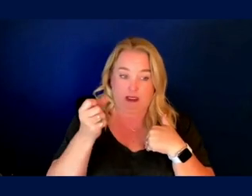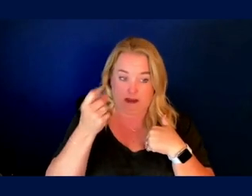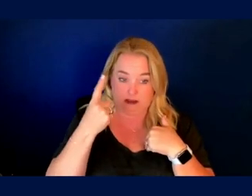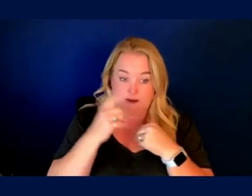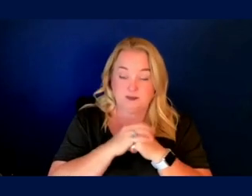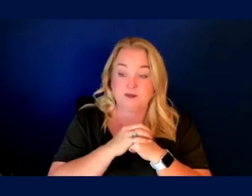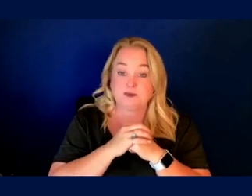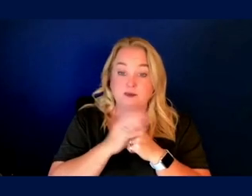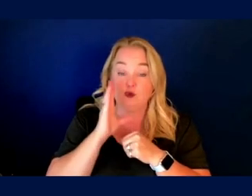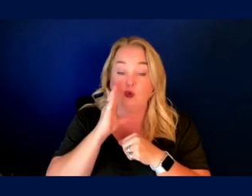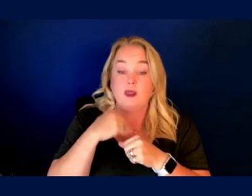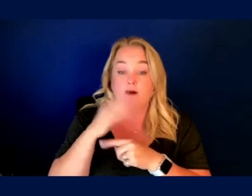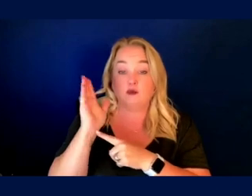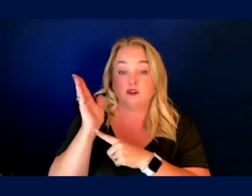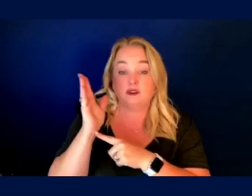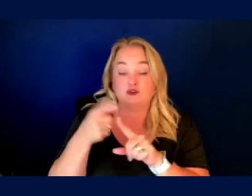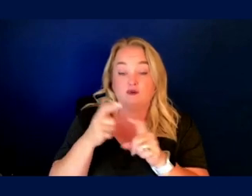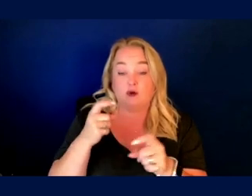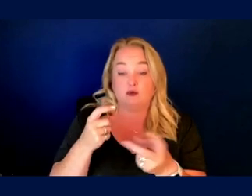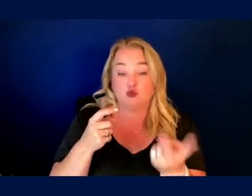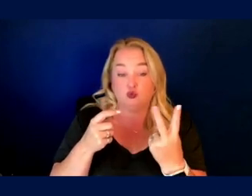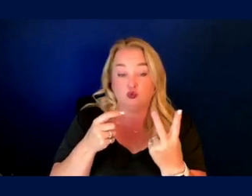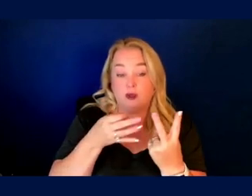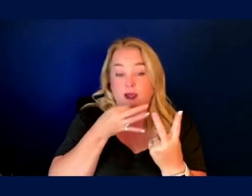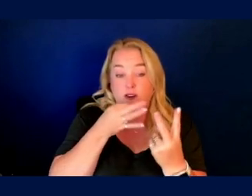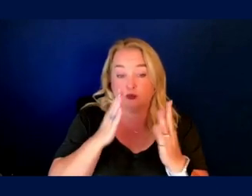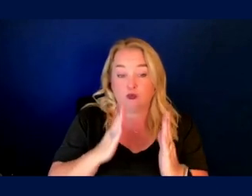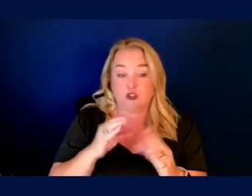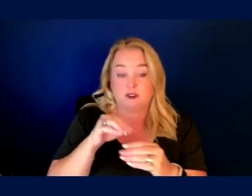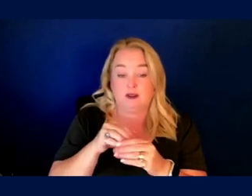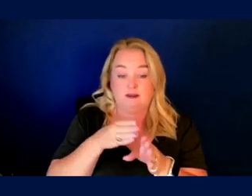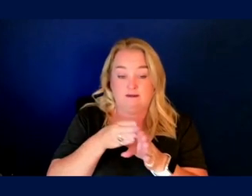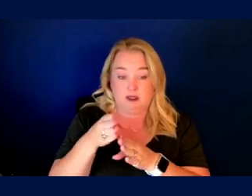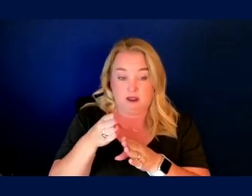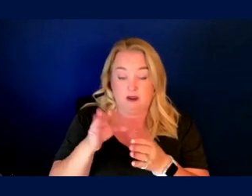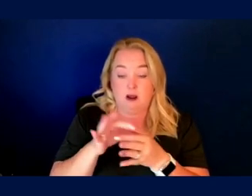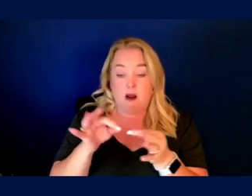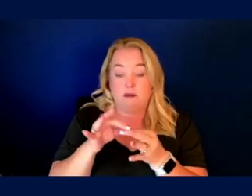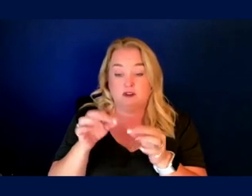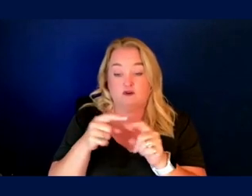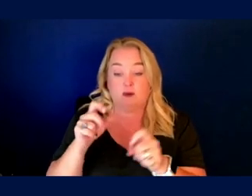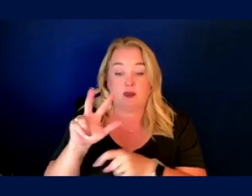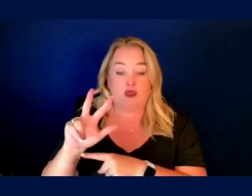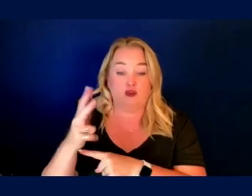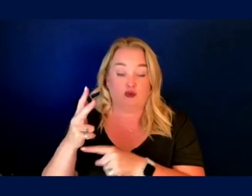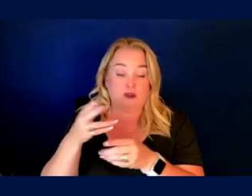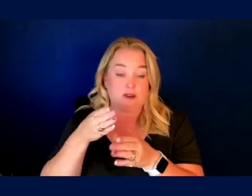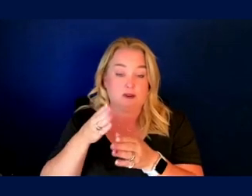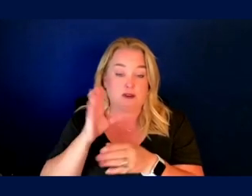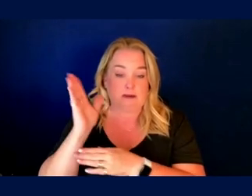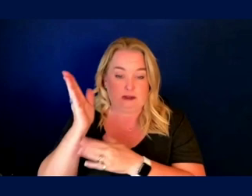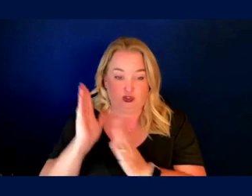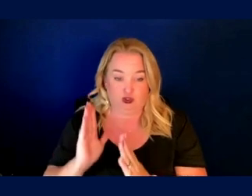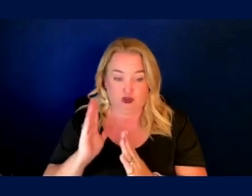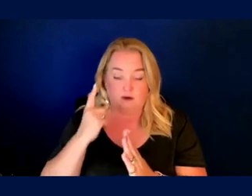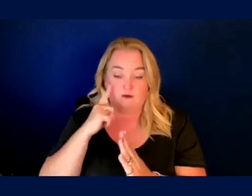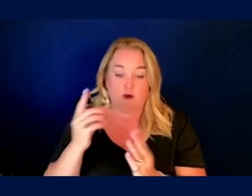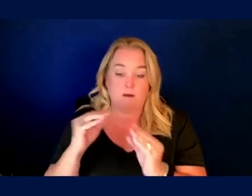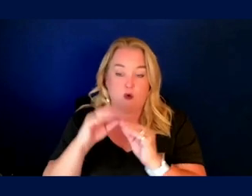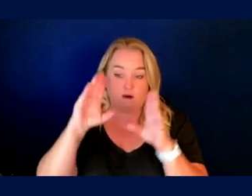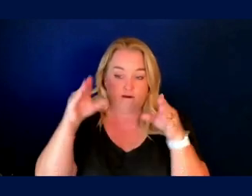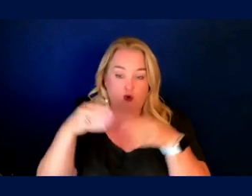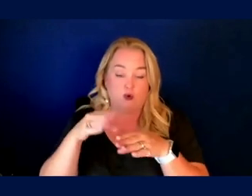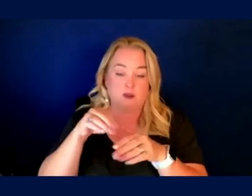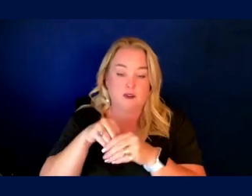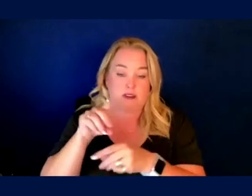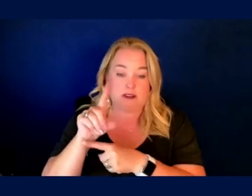We'll have presentations from two experts in the field, comments from a third speaker with a more focused interest in disability medicine,